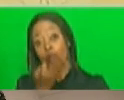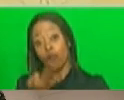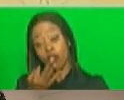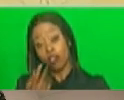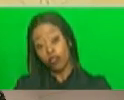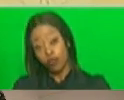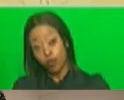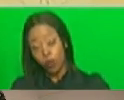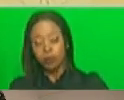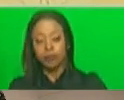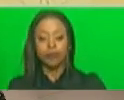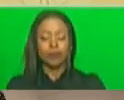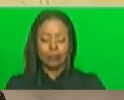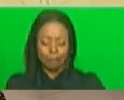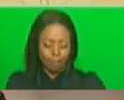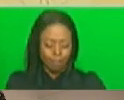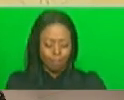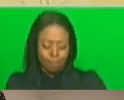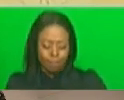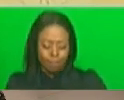after stringent testing